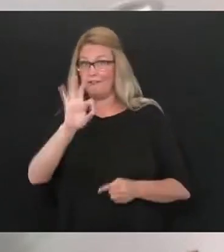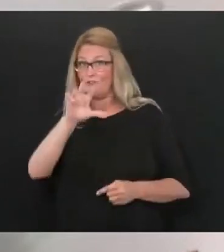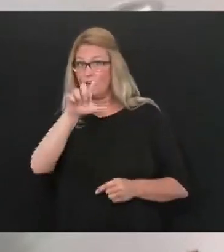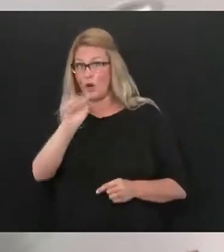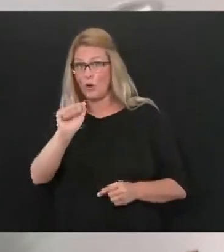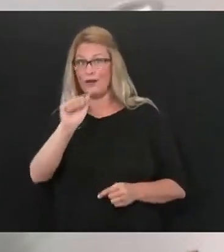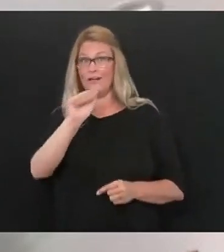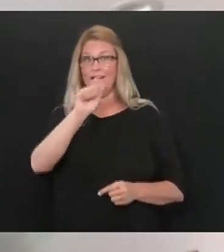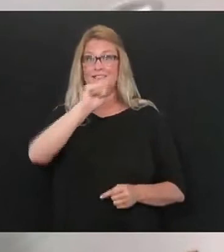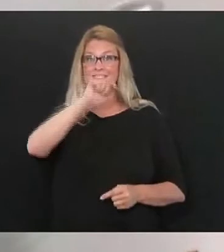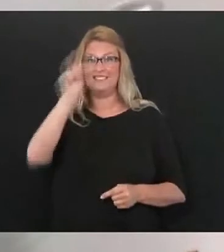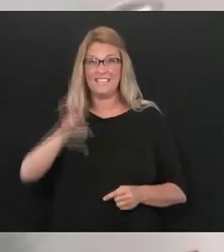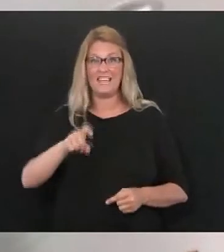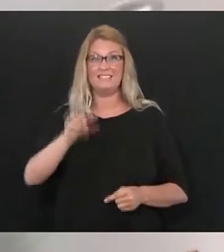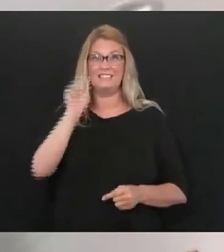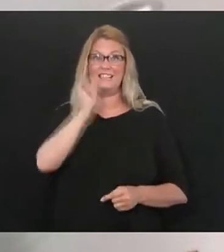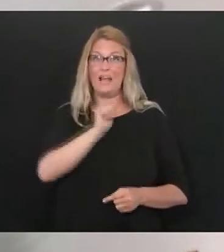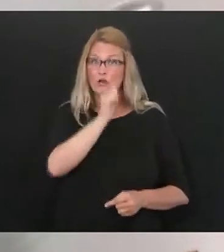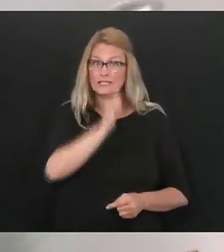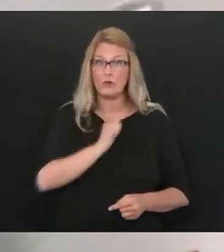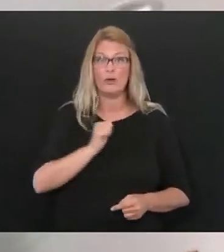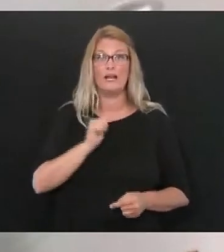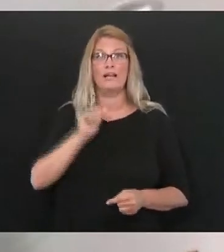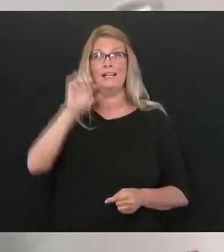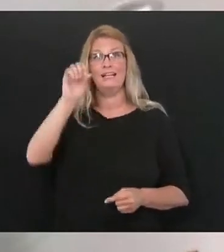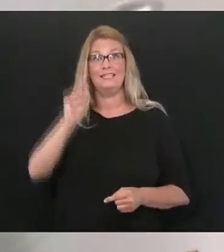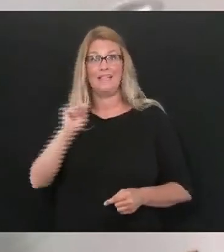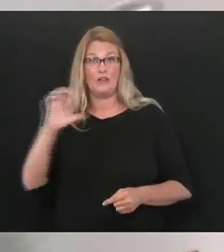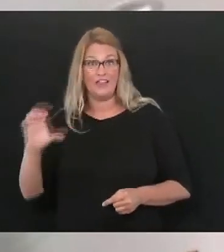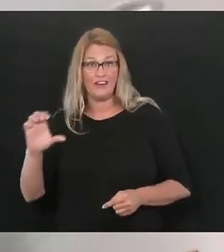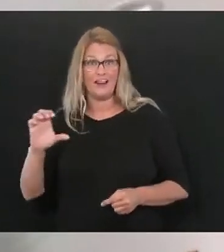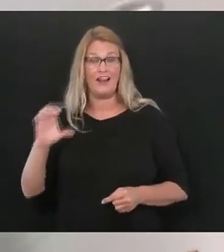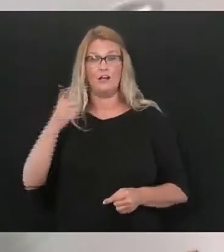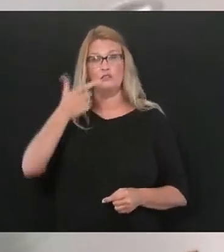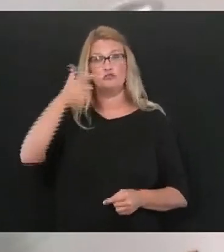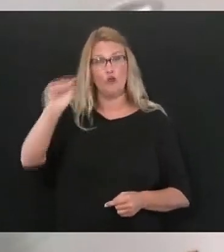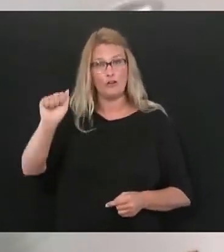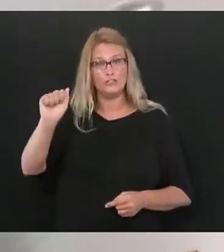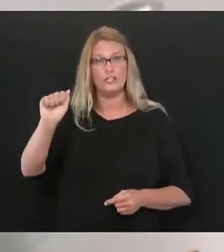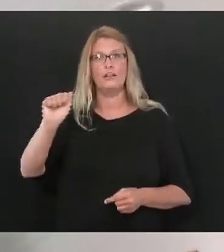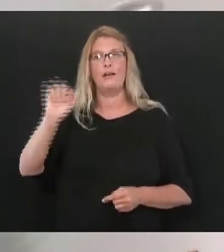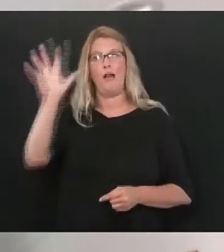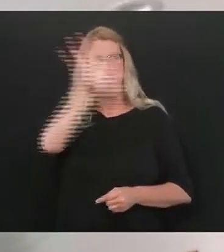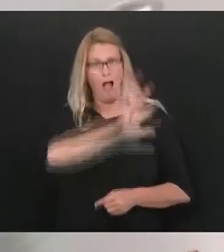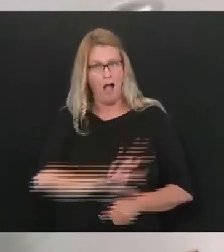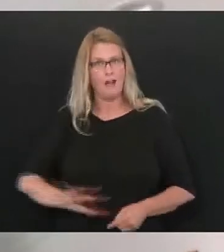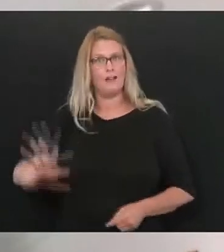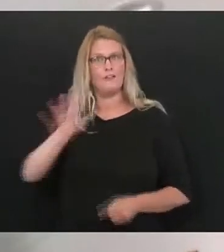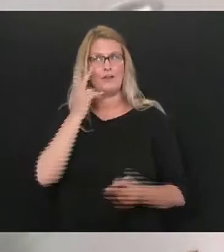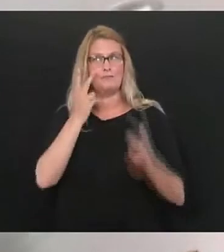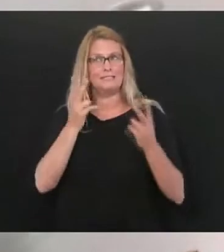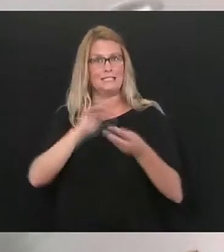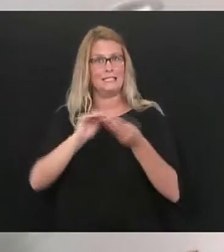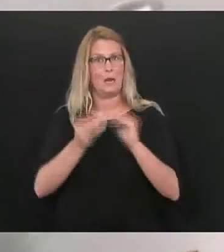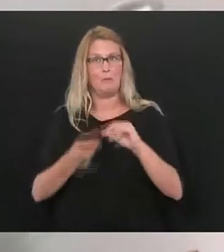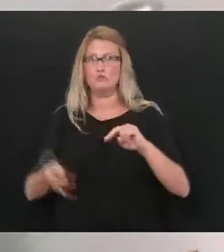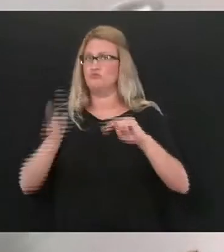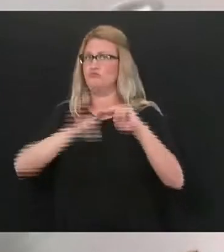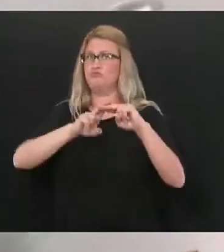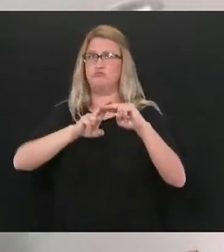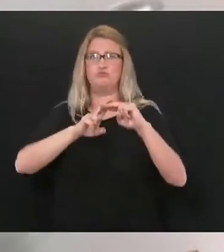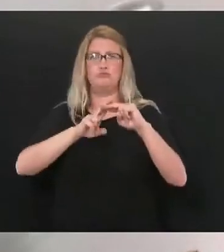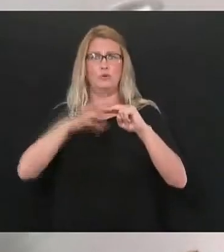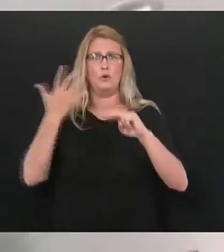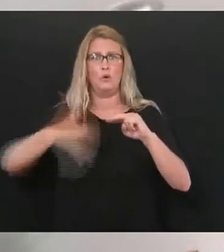Texas Arizona South Carolina Georgia are seeing all-time record number of cases